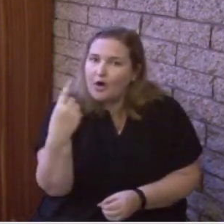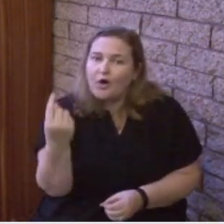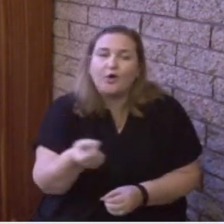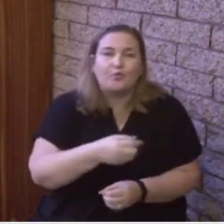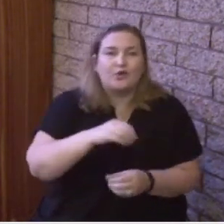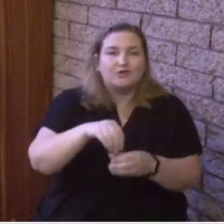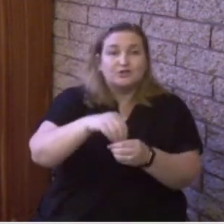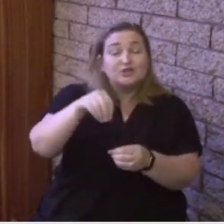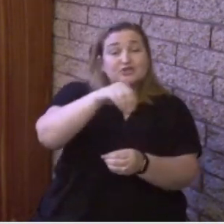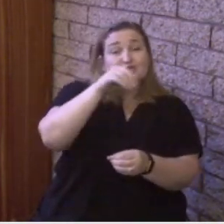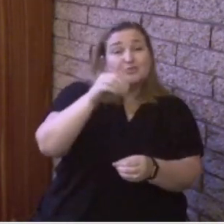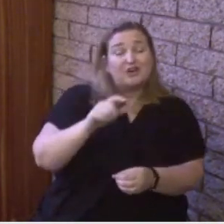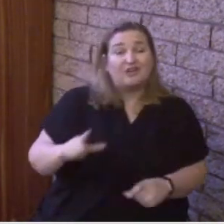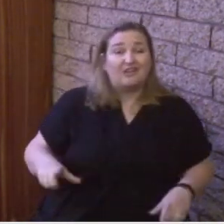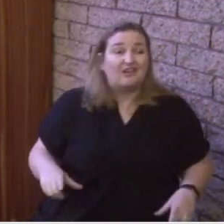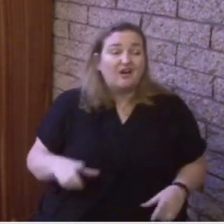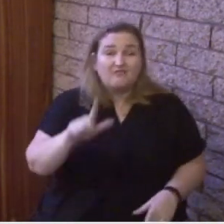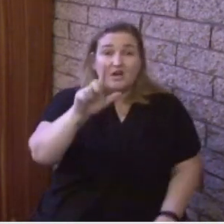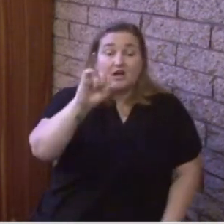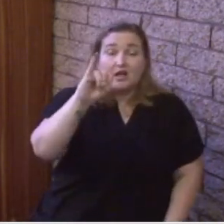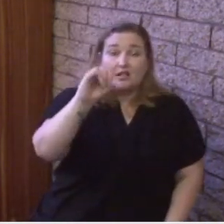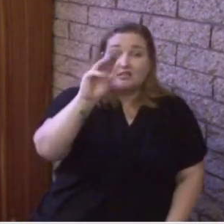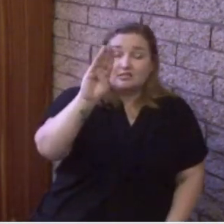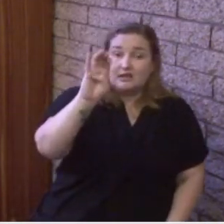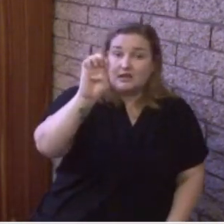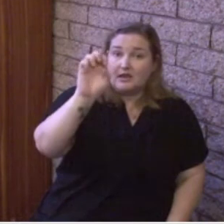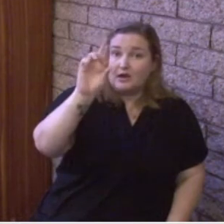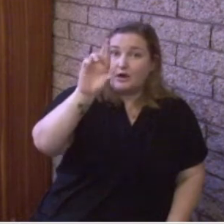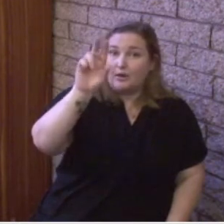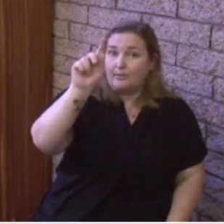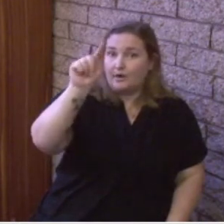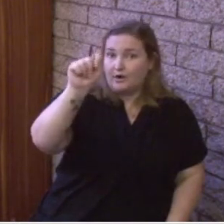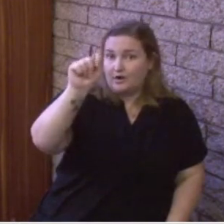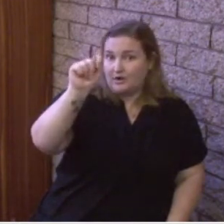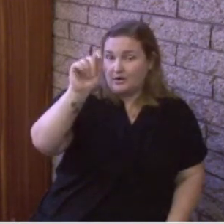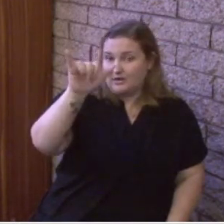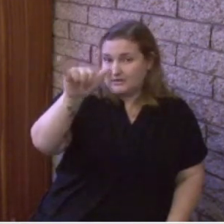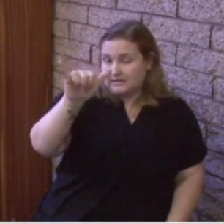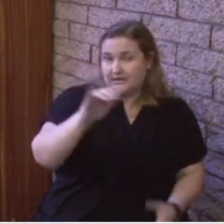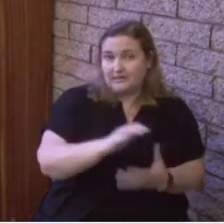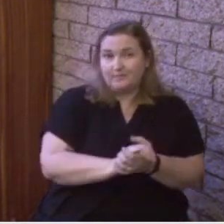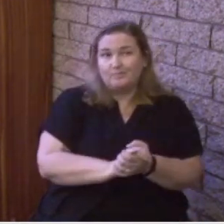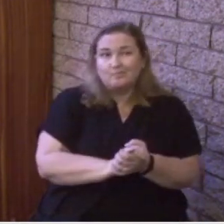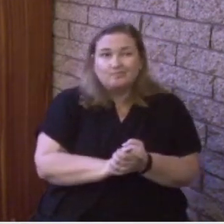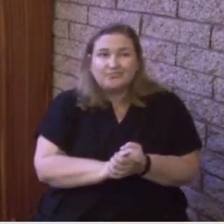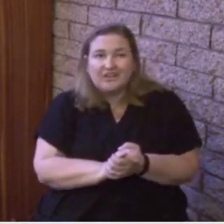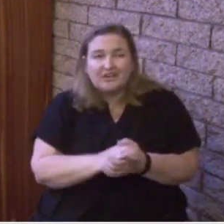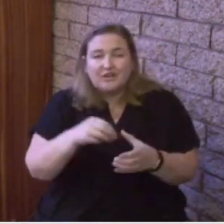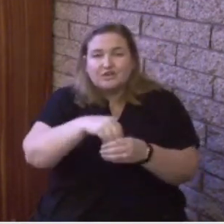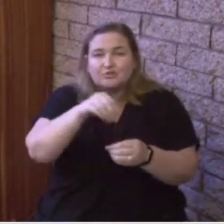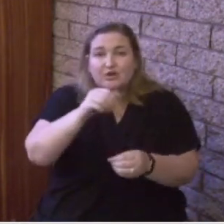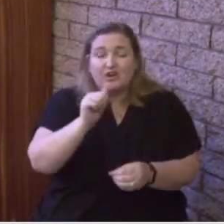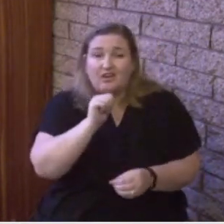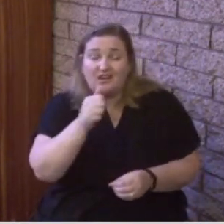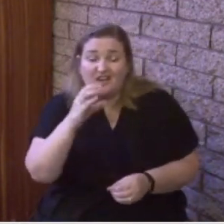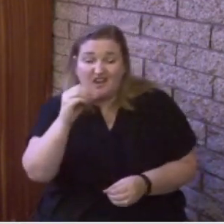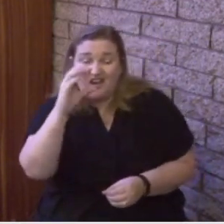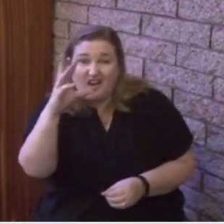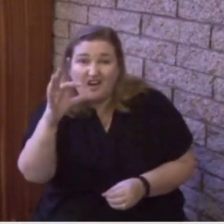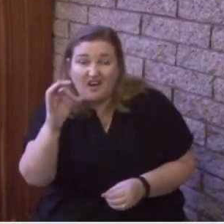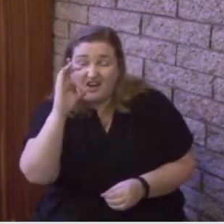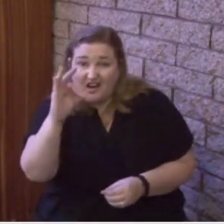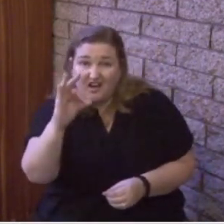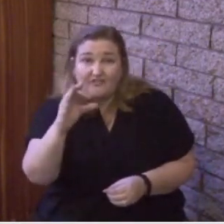The Spirit that is not of God is the Spirit of bondage, the Spirit of oppression and